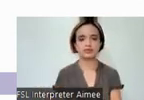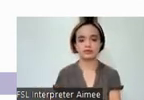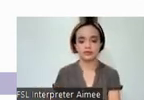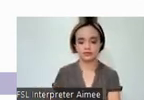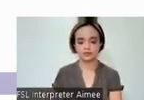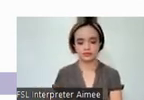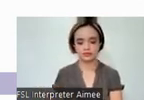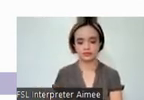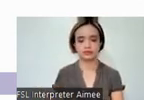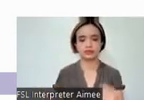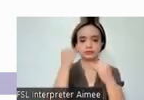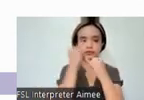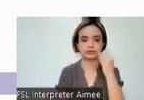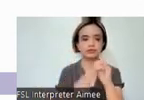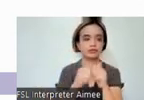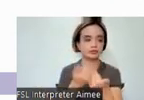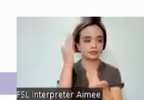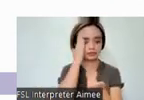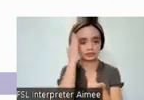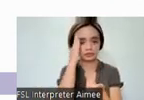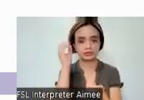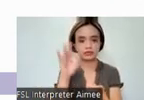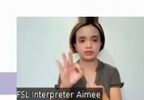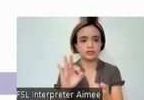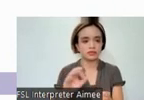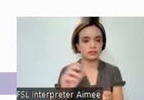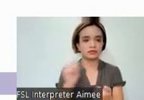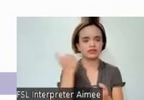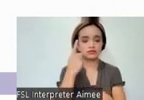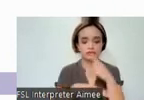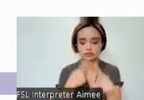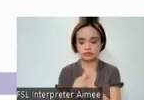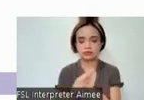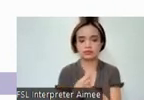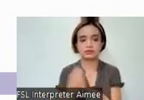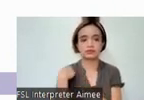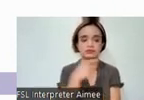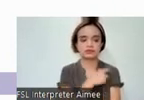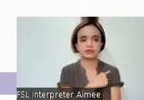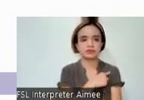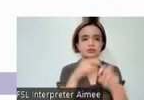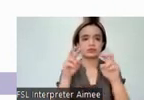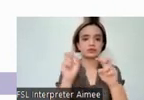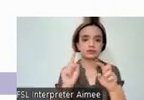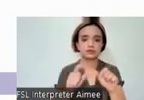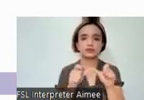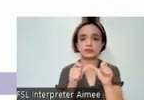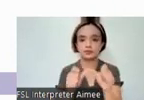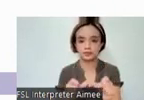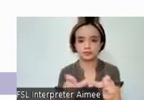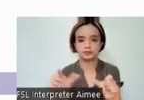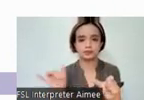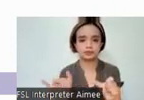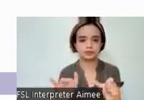Finally, to determine the reliability of the alternate forms of the test, we studied both the internal consistency as well as the